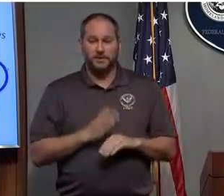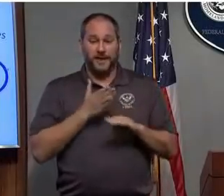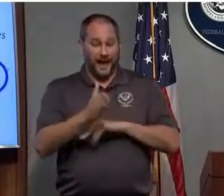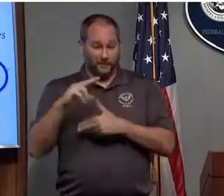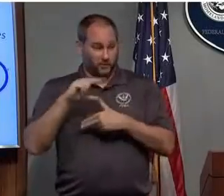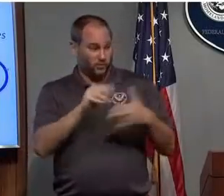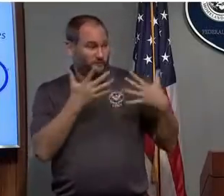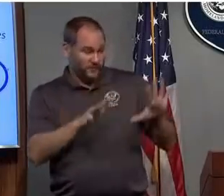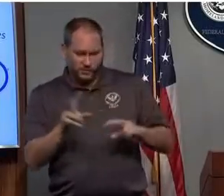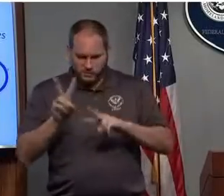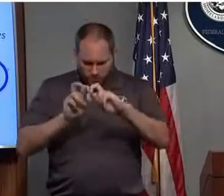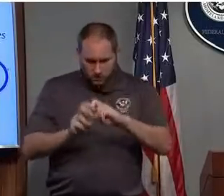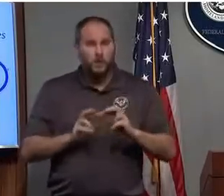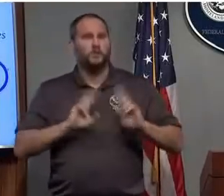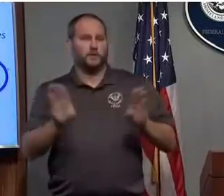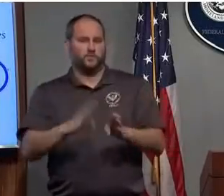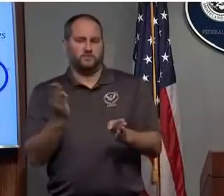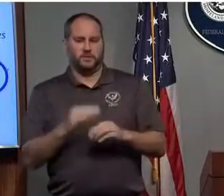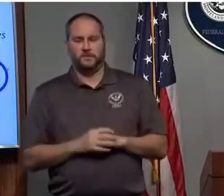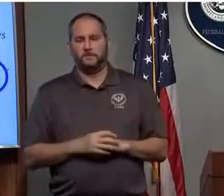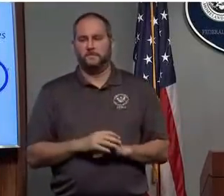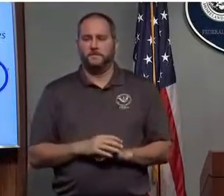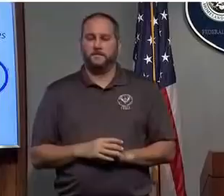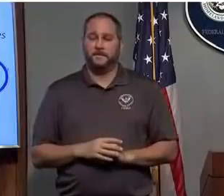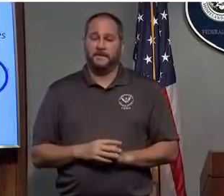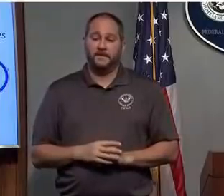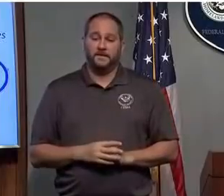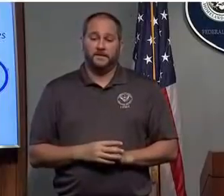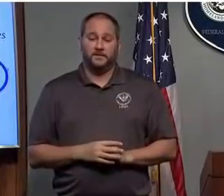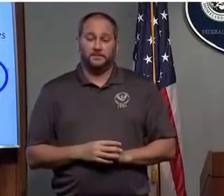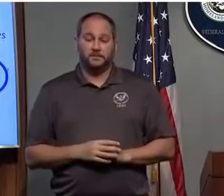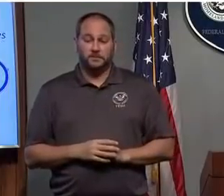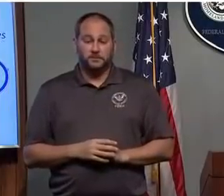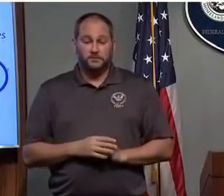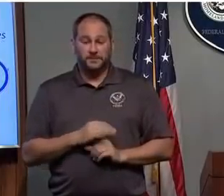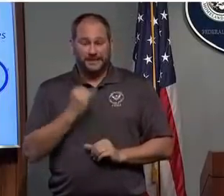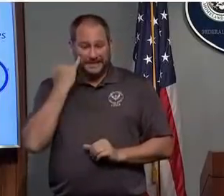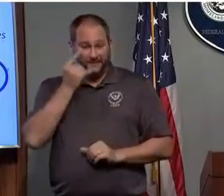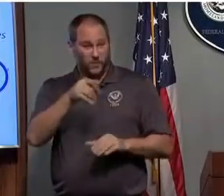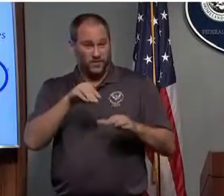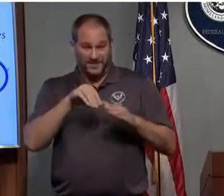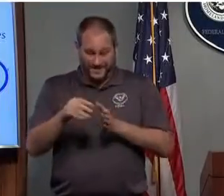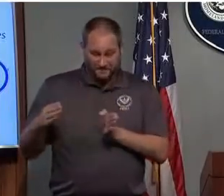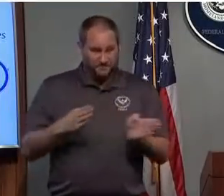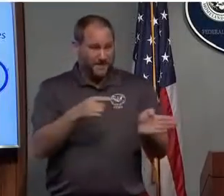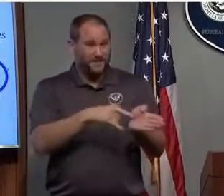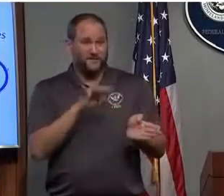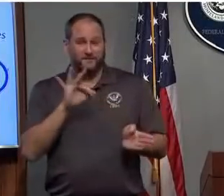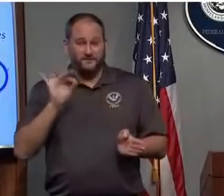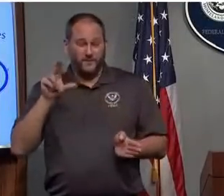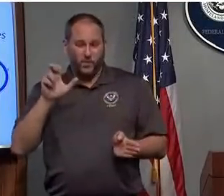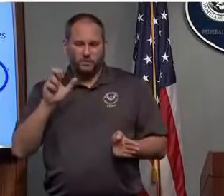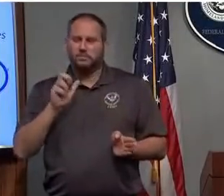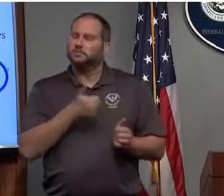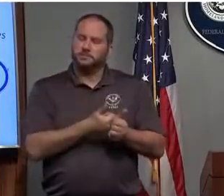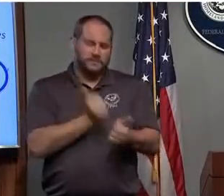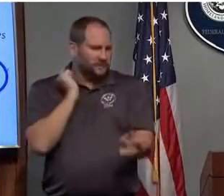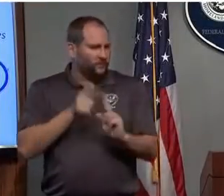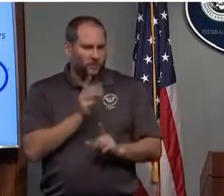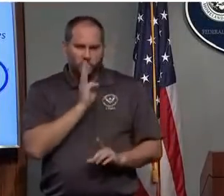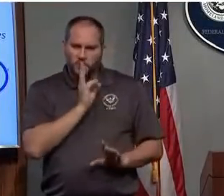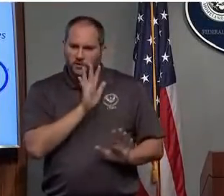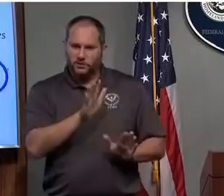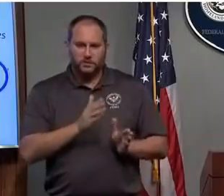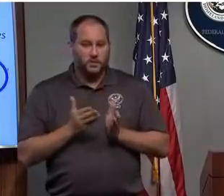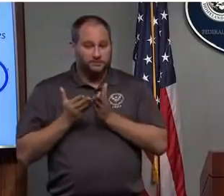For those of you in the path of the storm, we continue to urge you to stay off the water. Our SAR assets, as I mentioned before, are still degraded or unavailable